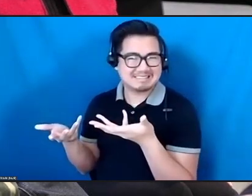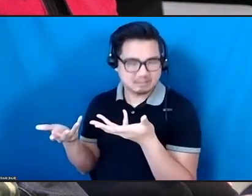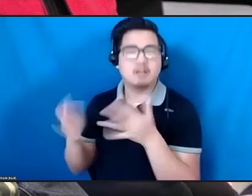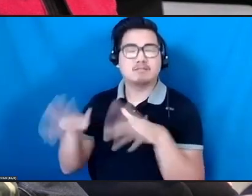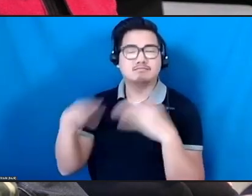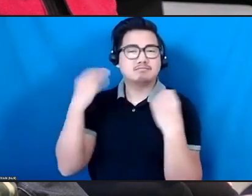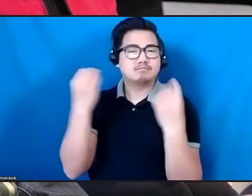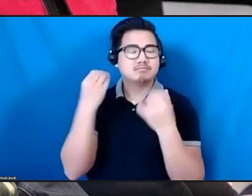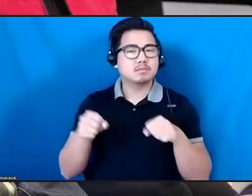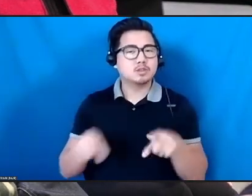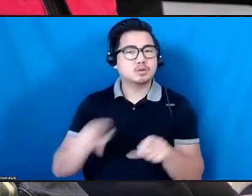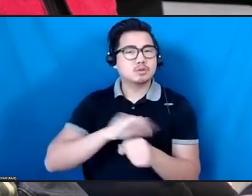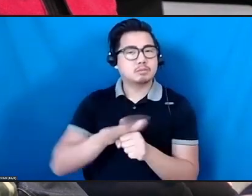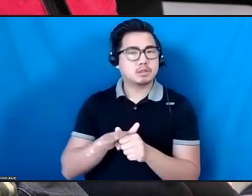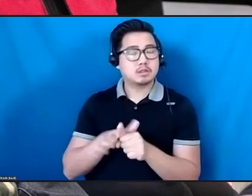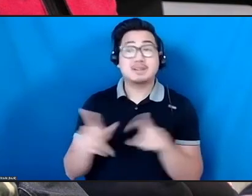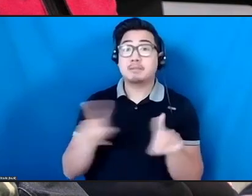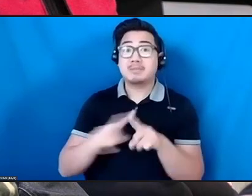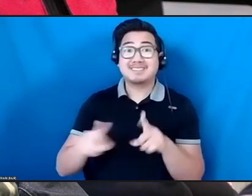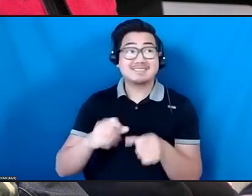make right now during this time?